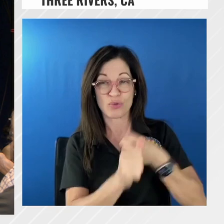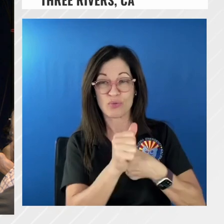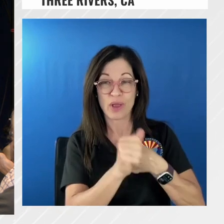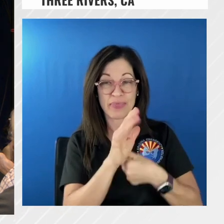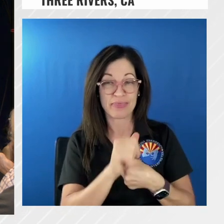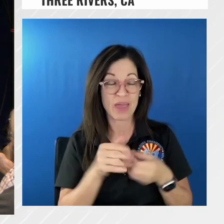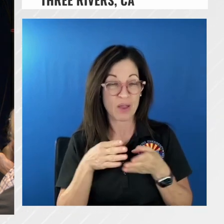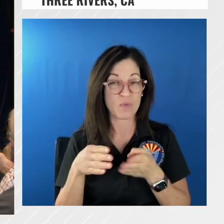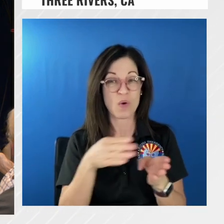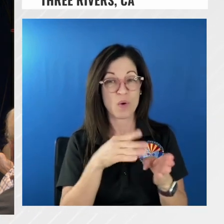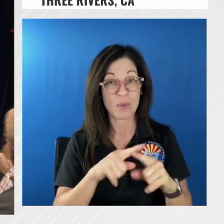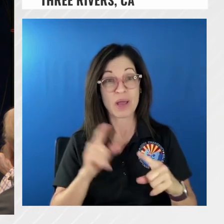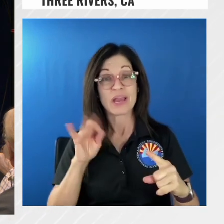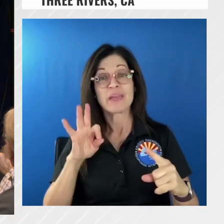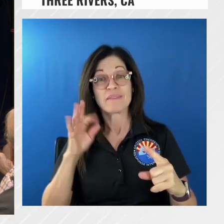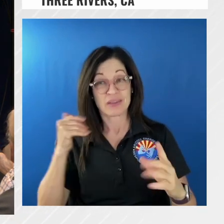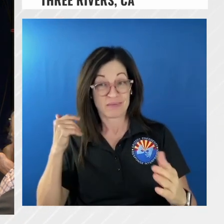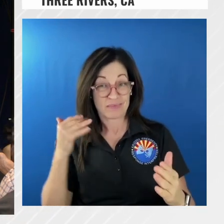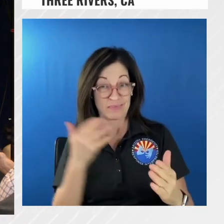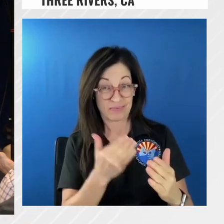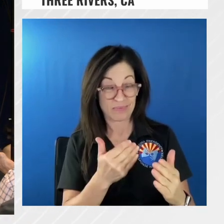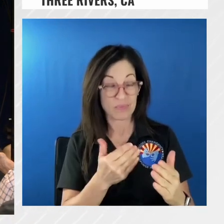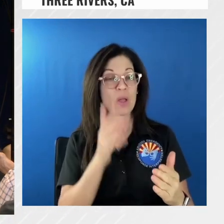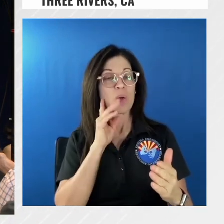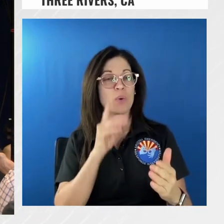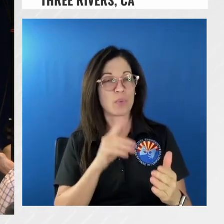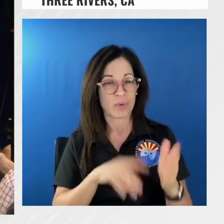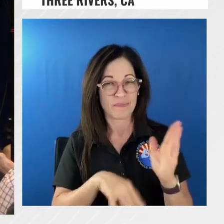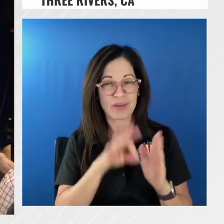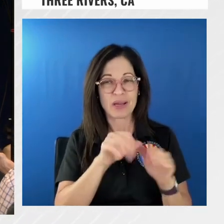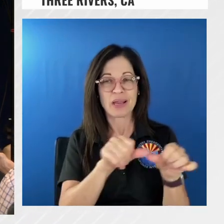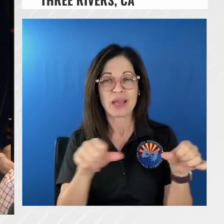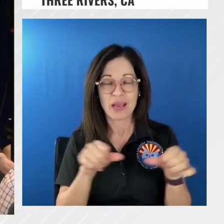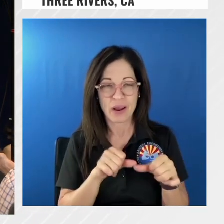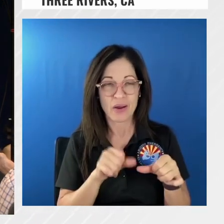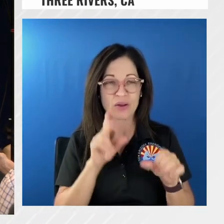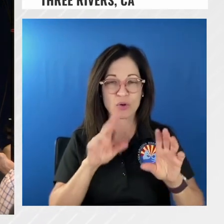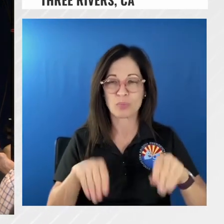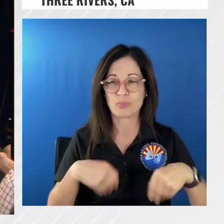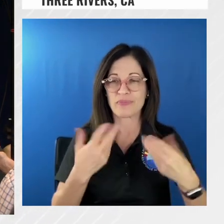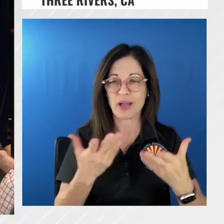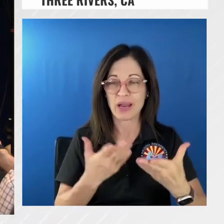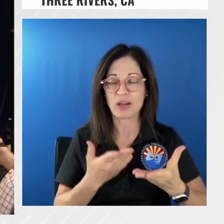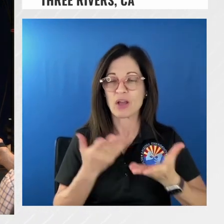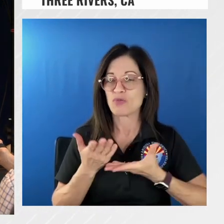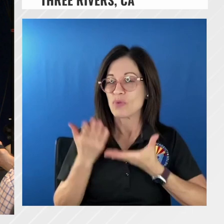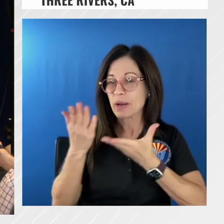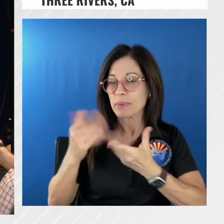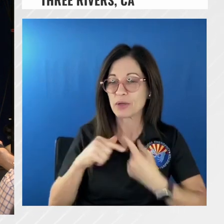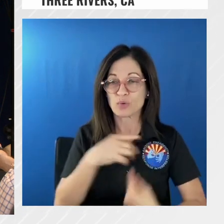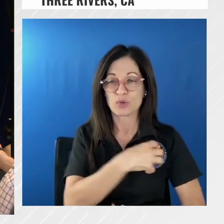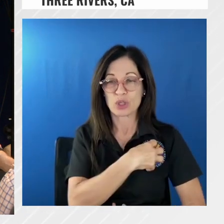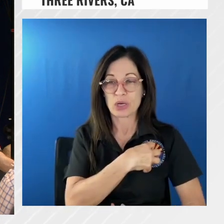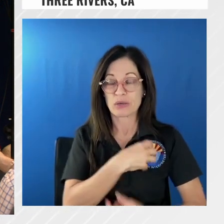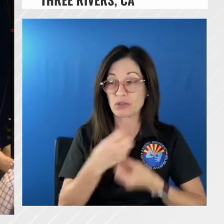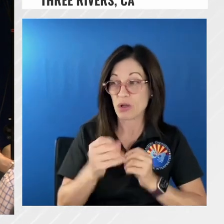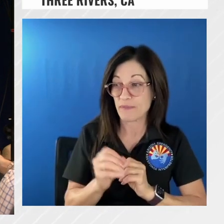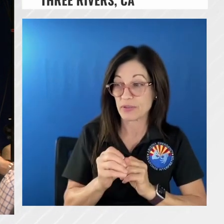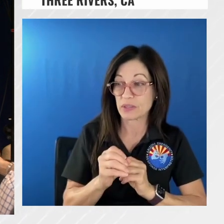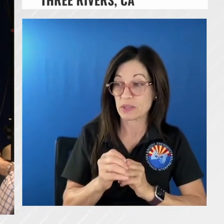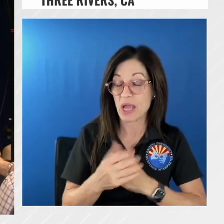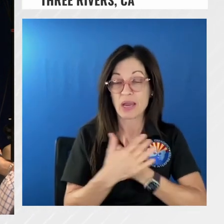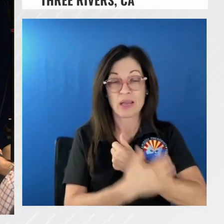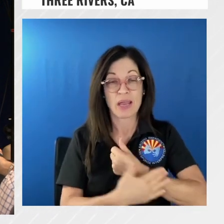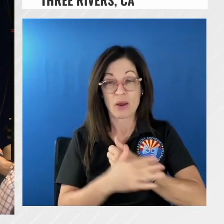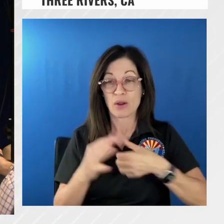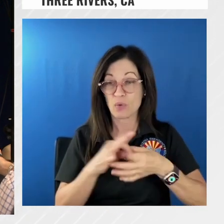closer to that point we'll identify an area that we're going to provide a recommendation to the sheriff's office and the county cooperators to